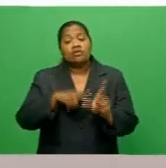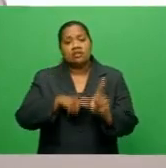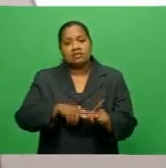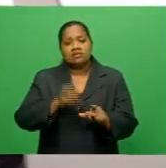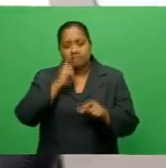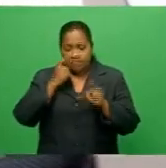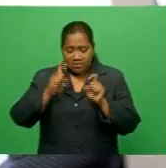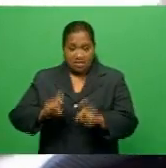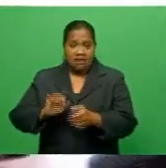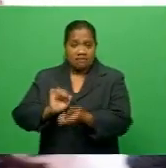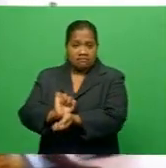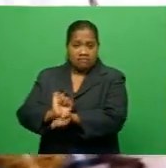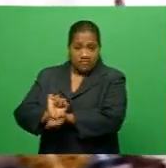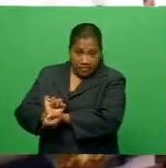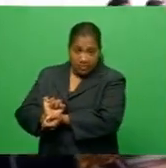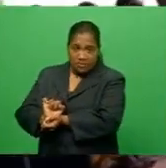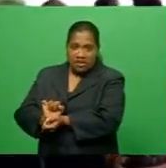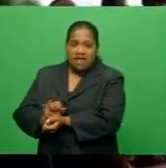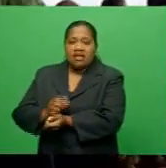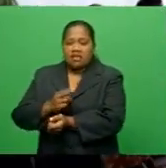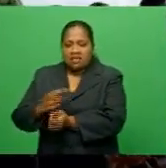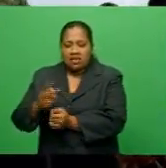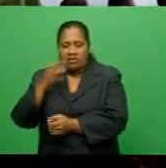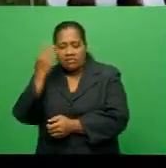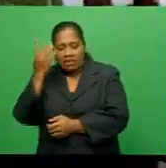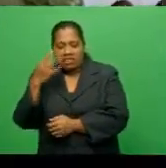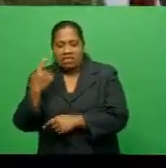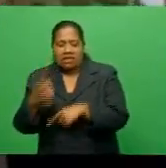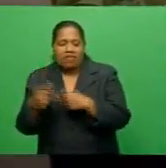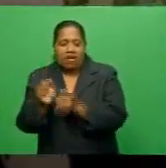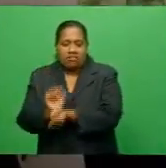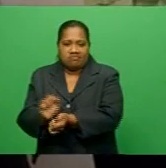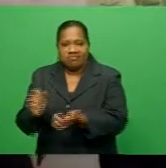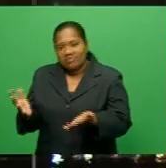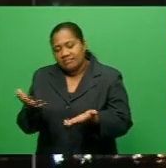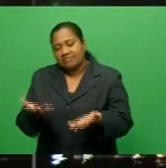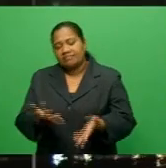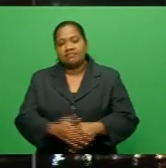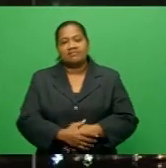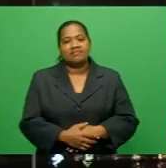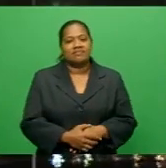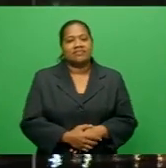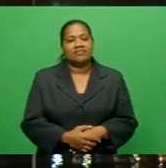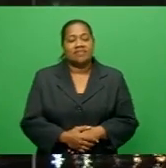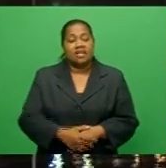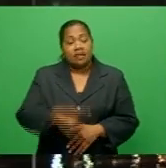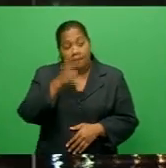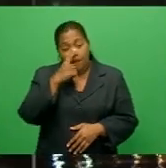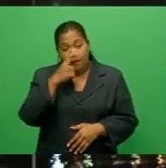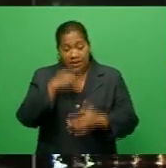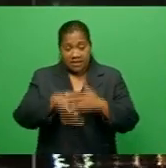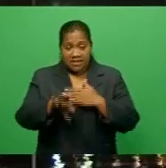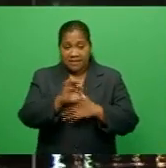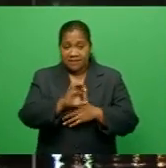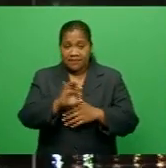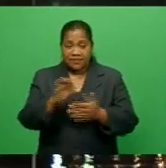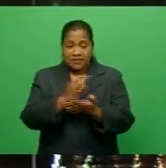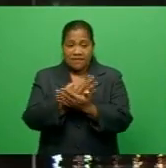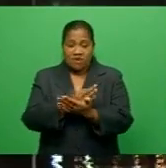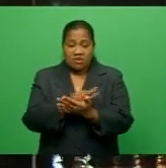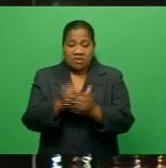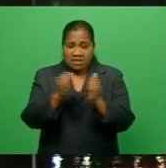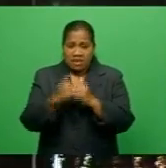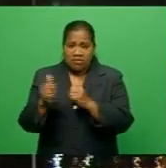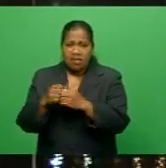before release may be considered. Pranita Prakash, FBC News. People in informal settlements have unrealistic